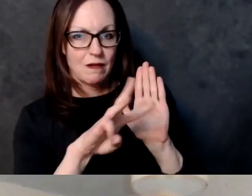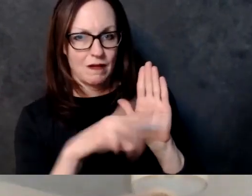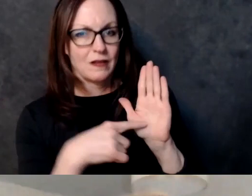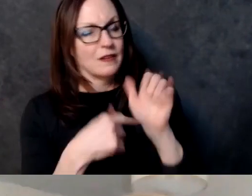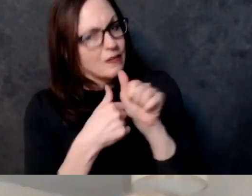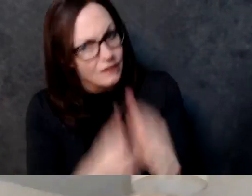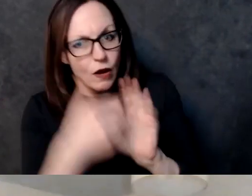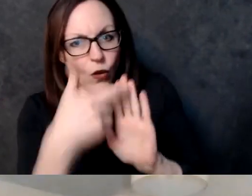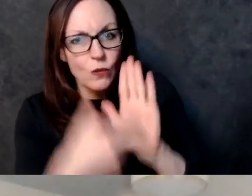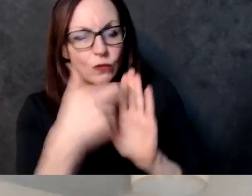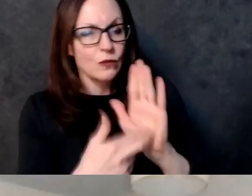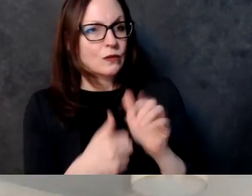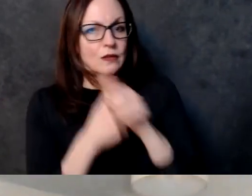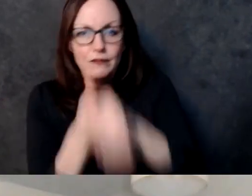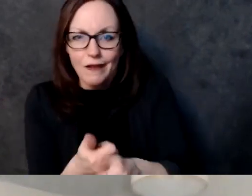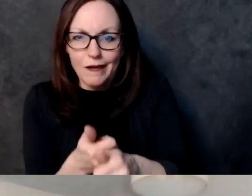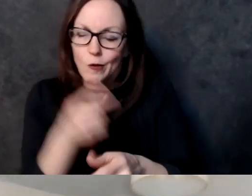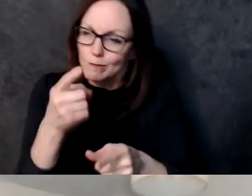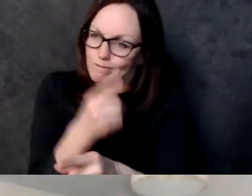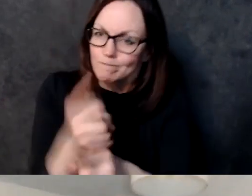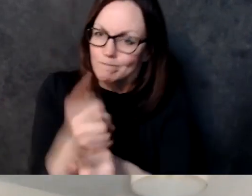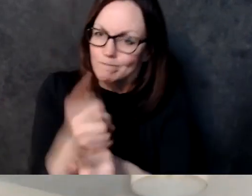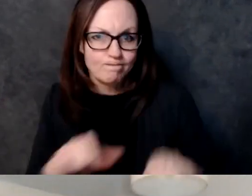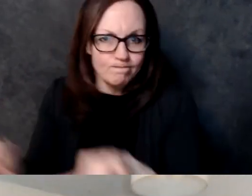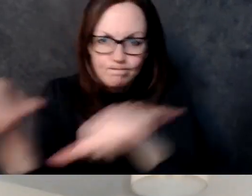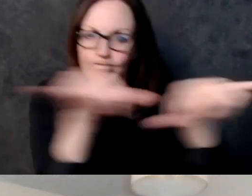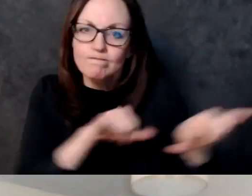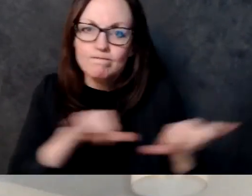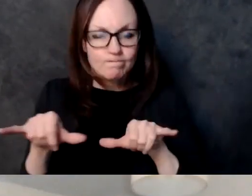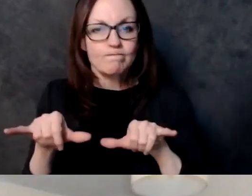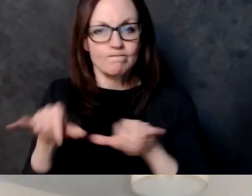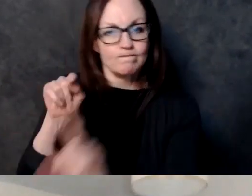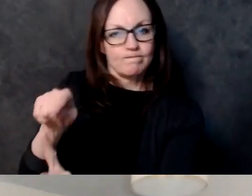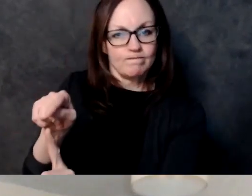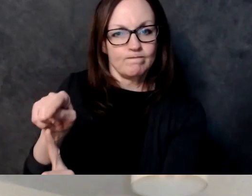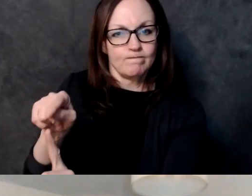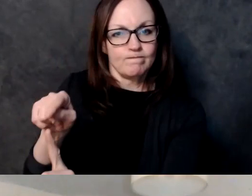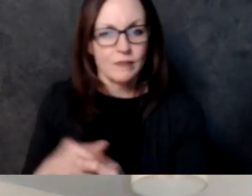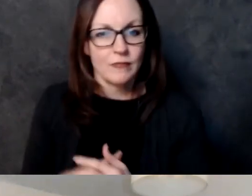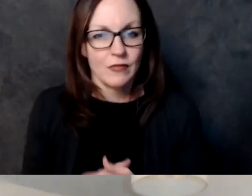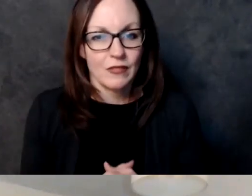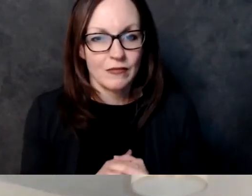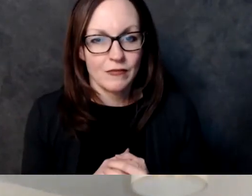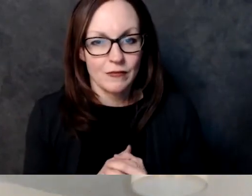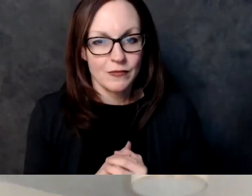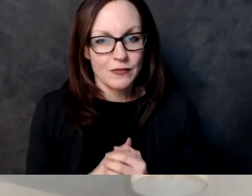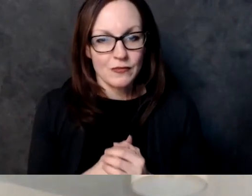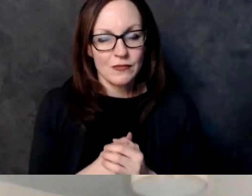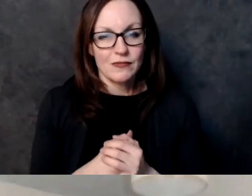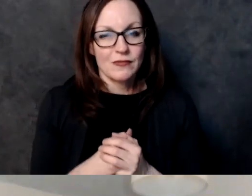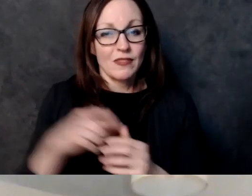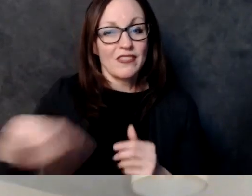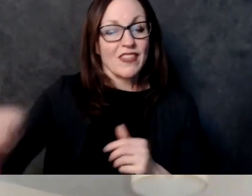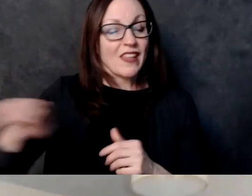and further if you look at other other communities that are further out ahead of us and what body cameras constantly being on and being on